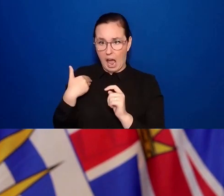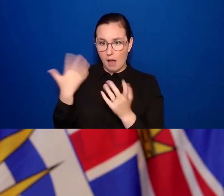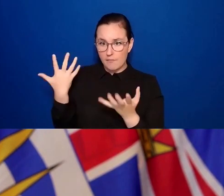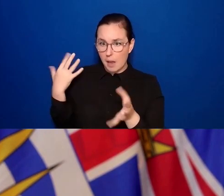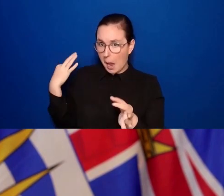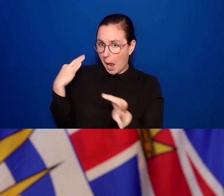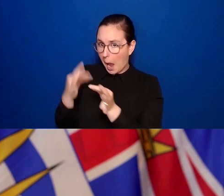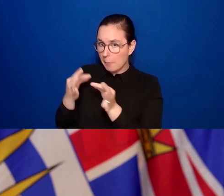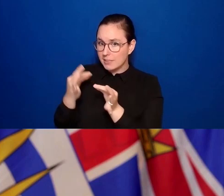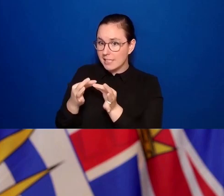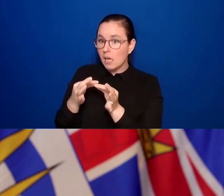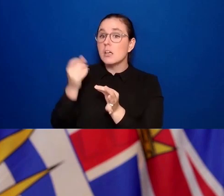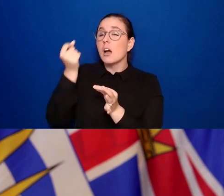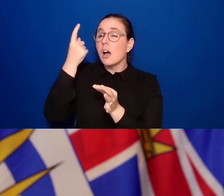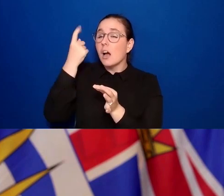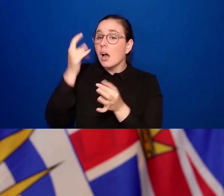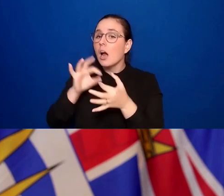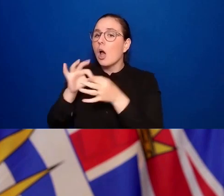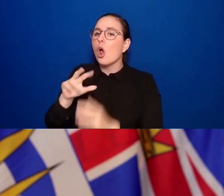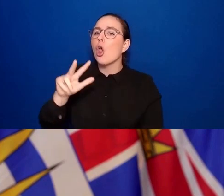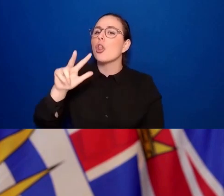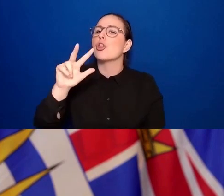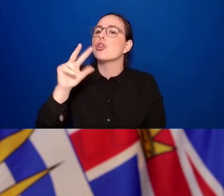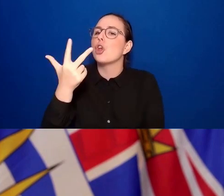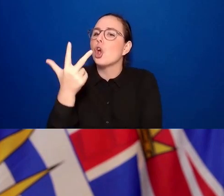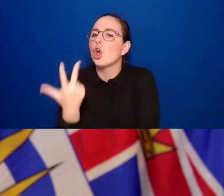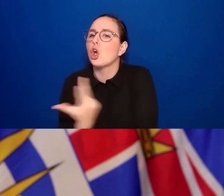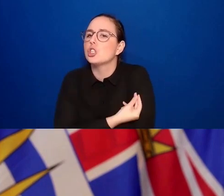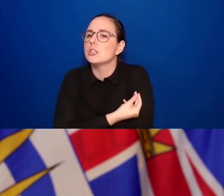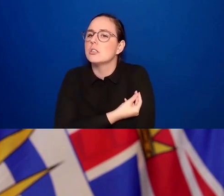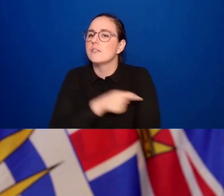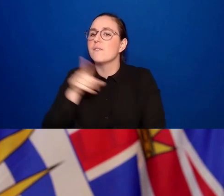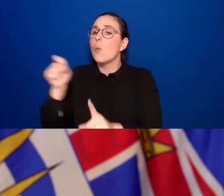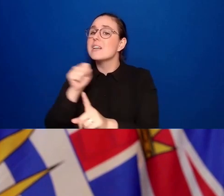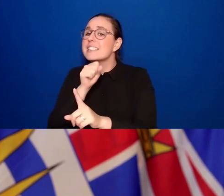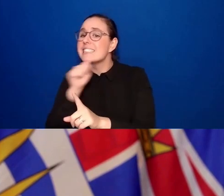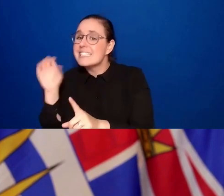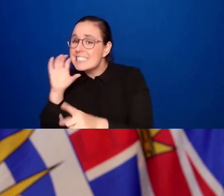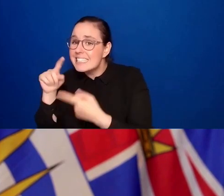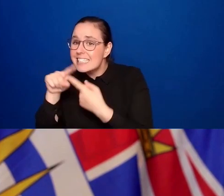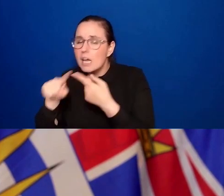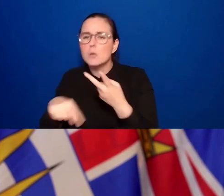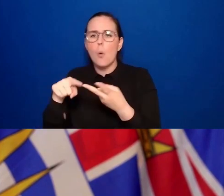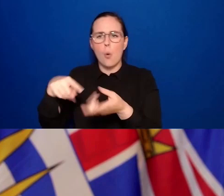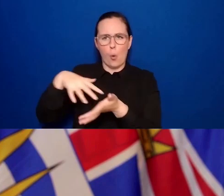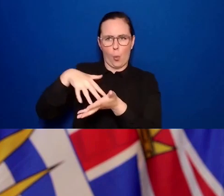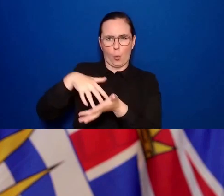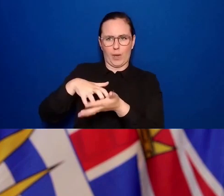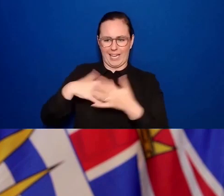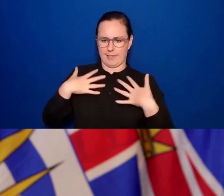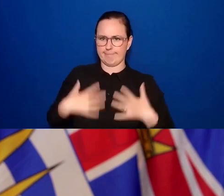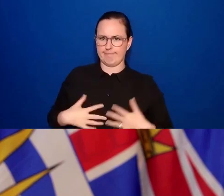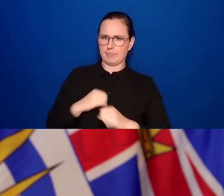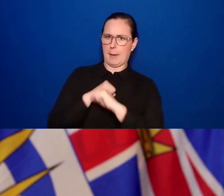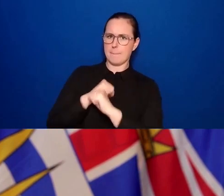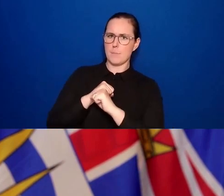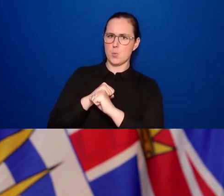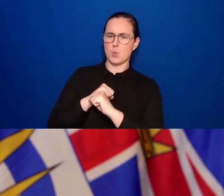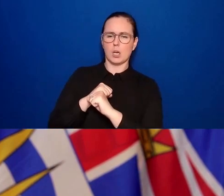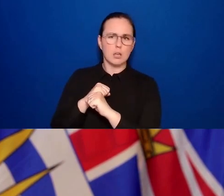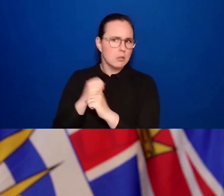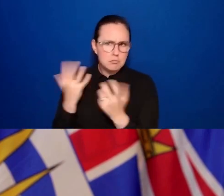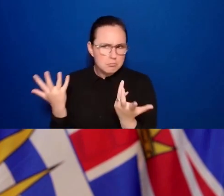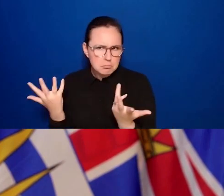shots for seniors or the immune compromised and the vaccination order perhaps for other health care workers?